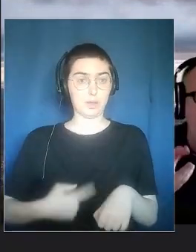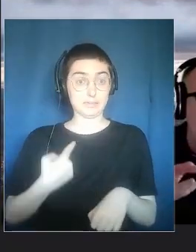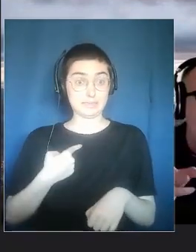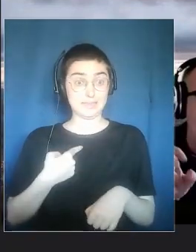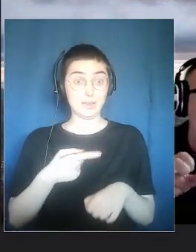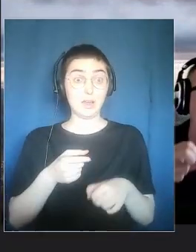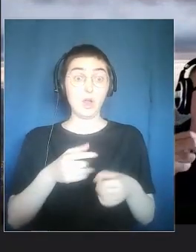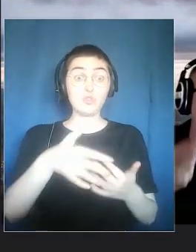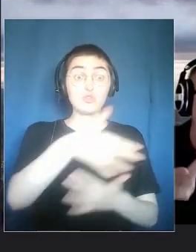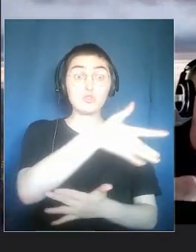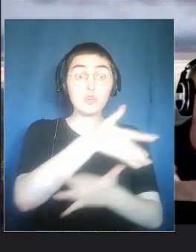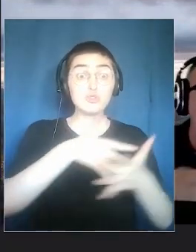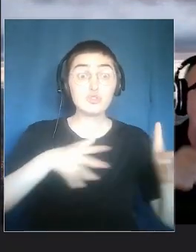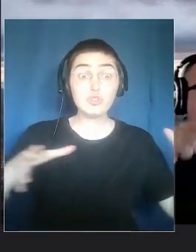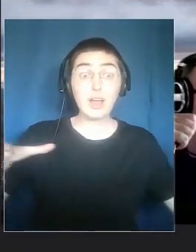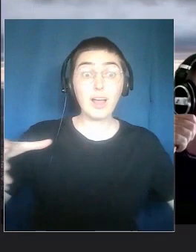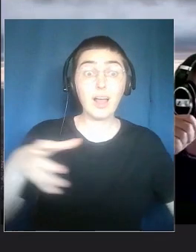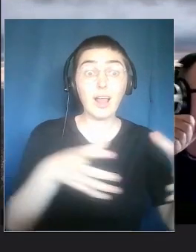in our memory.